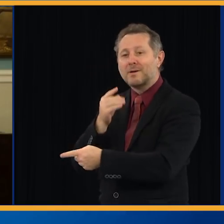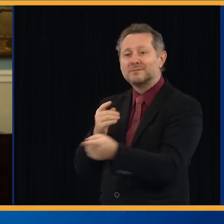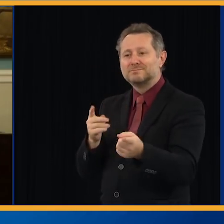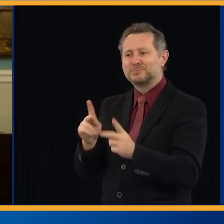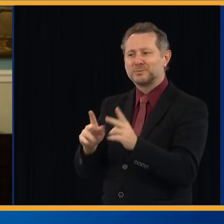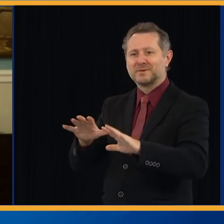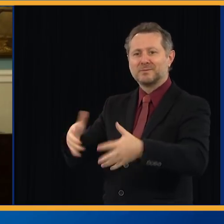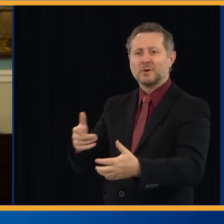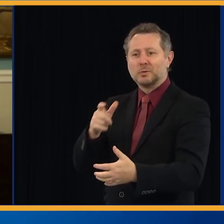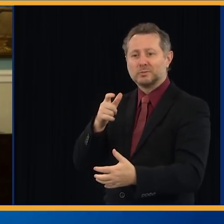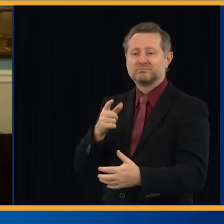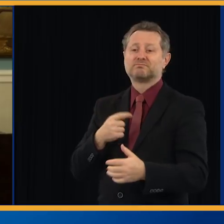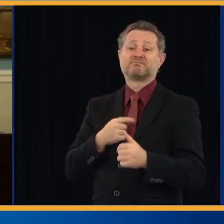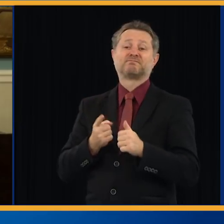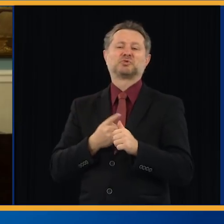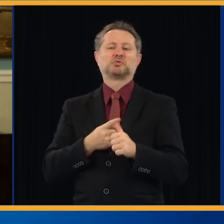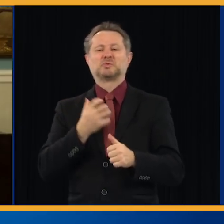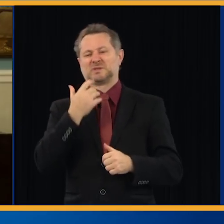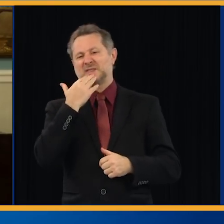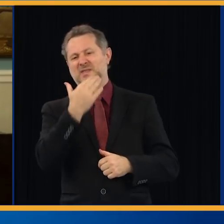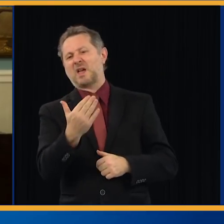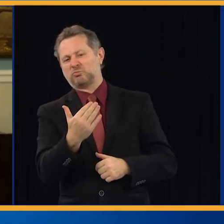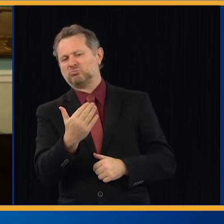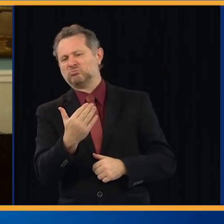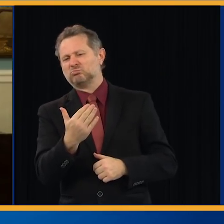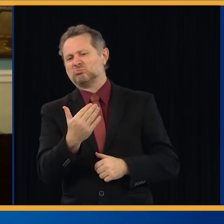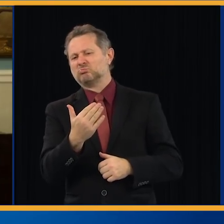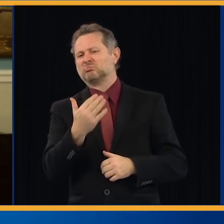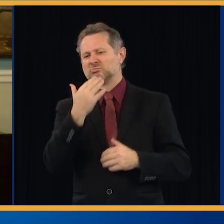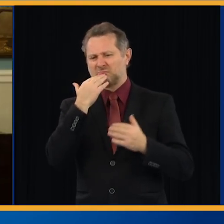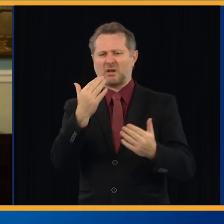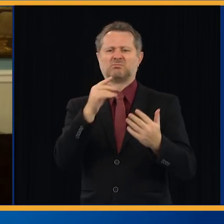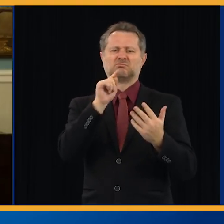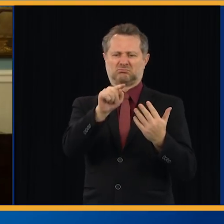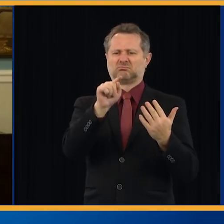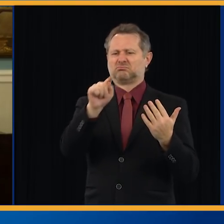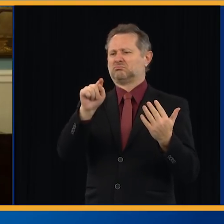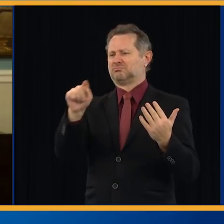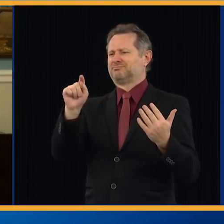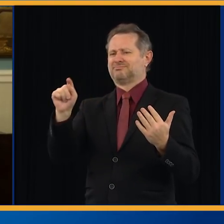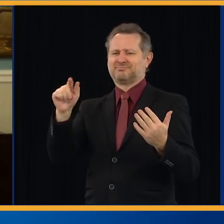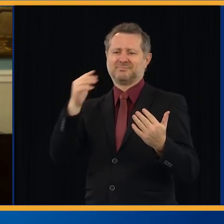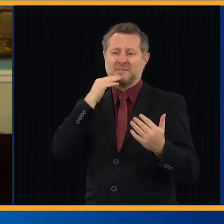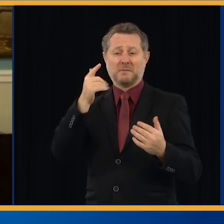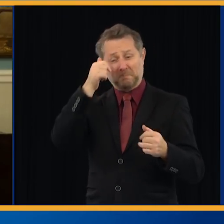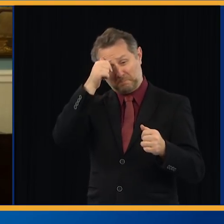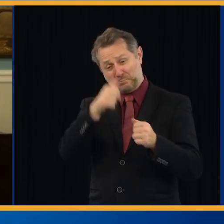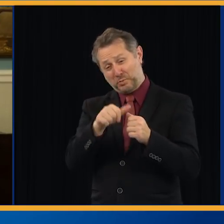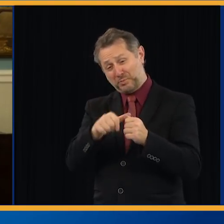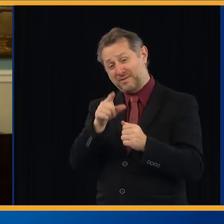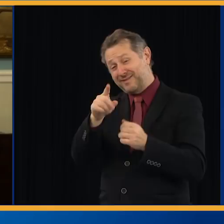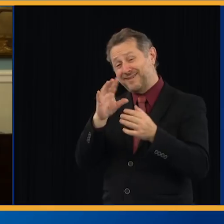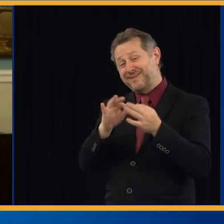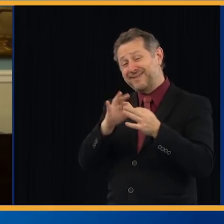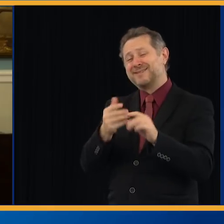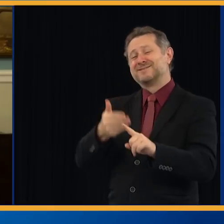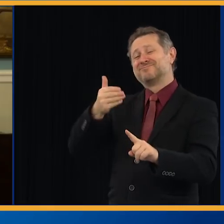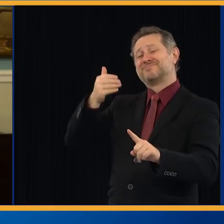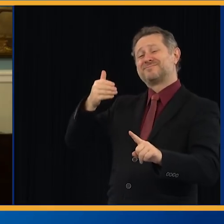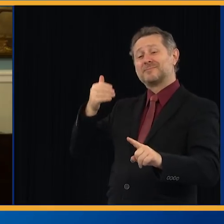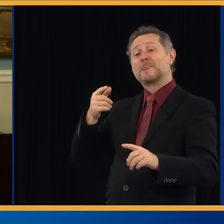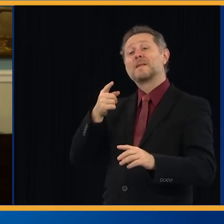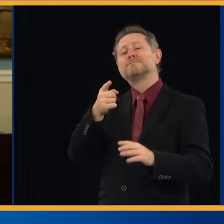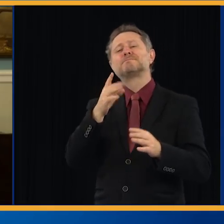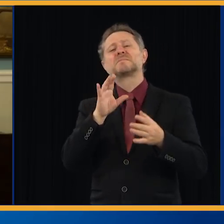want to express my appreciation along with you, really appreciate back on one of your previous topics, the contact tracing, really appreciate